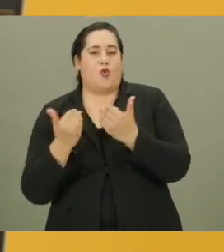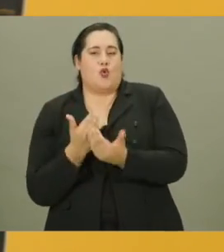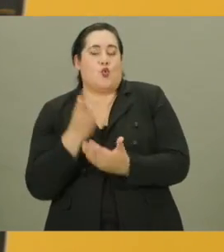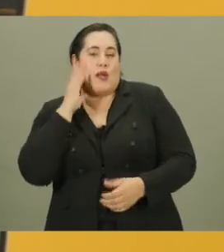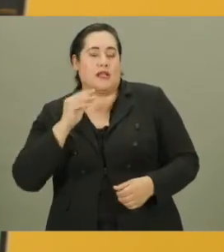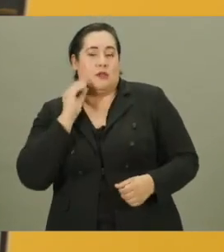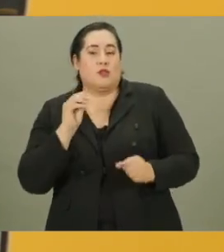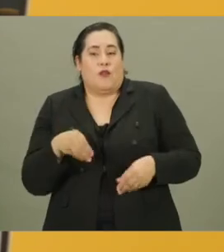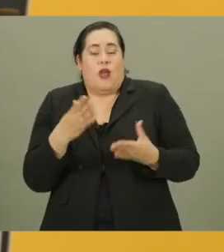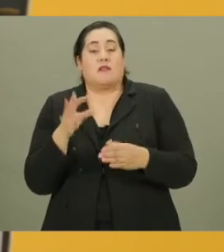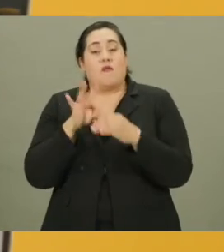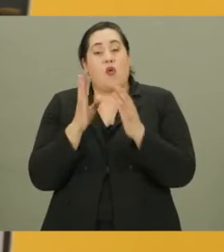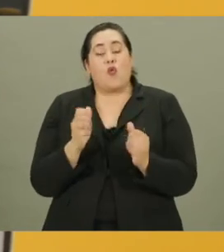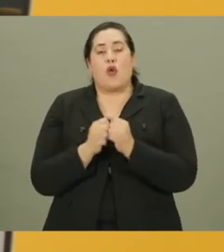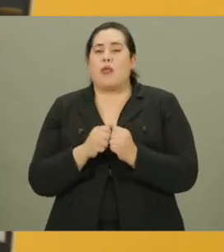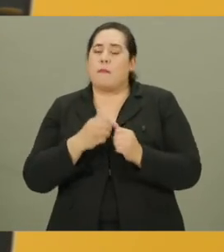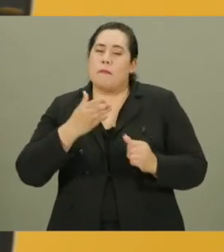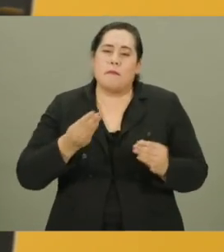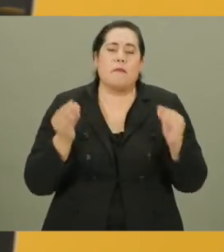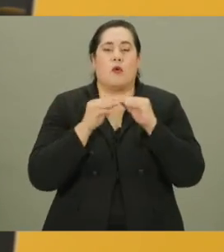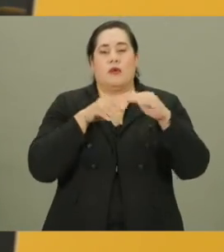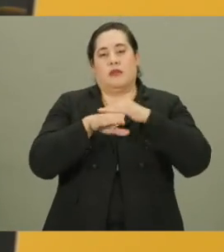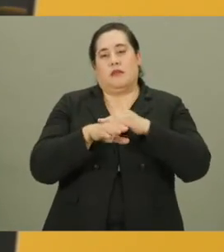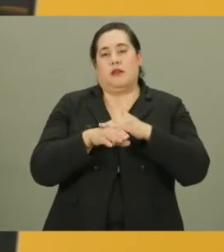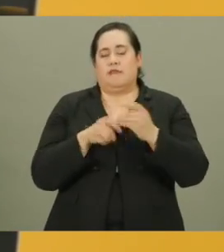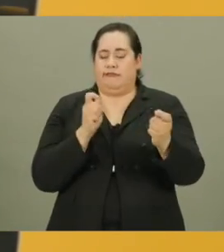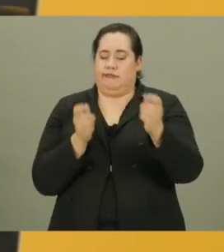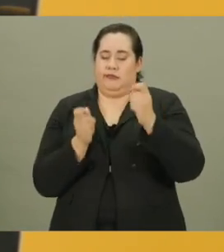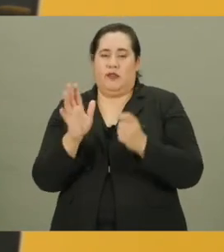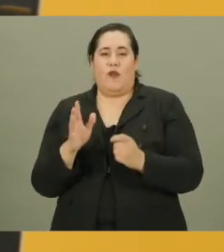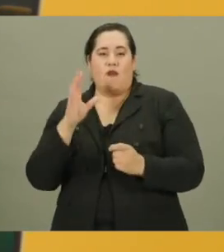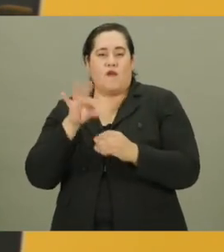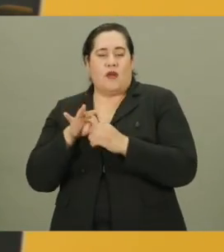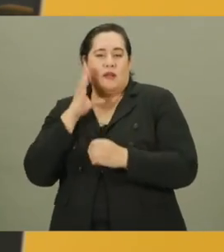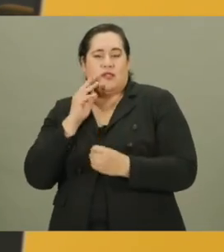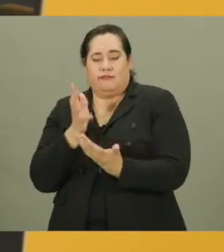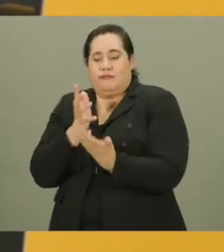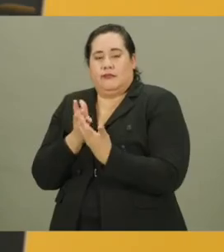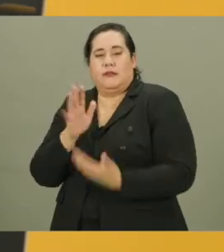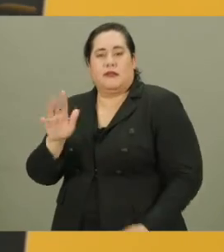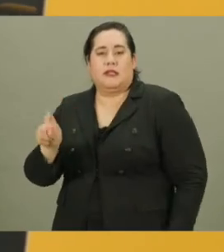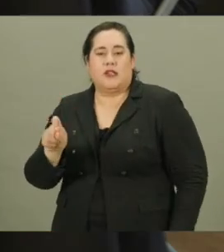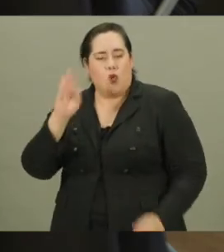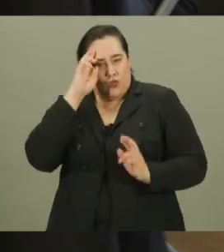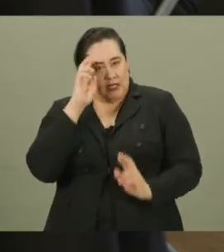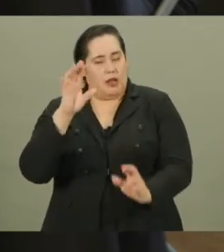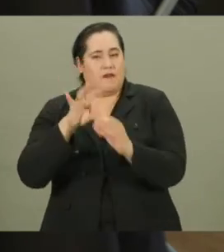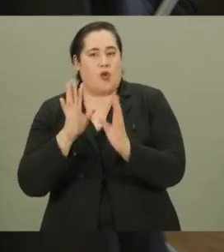and how the new experience provides voters with greater accessibility ability to customize voting to meet their needs.